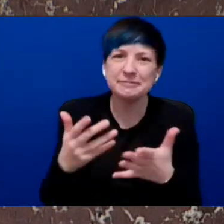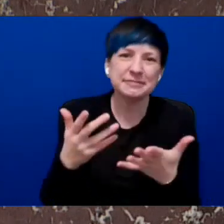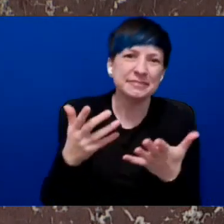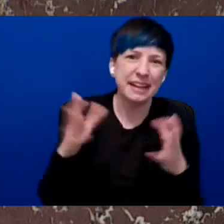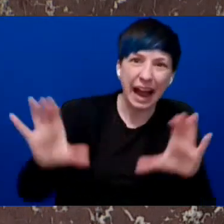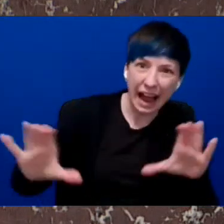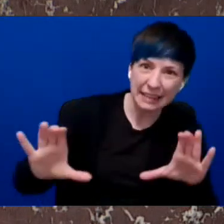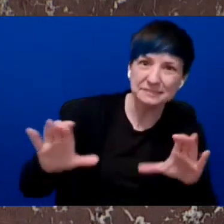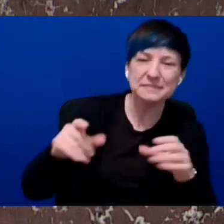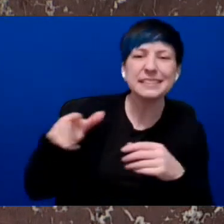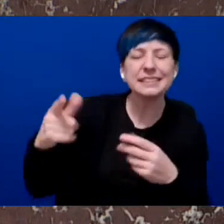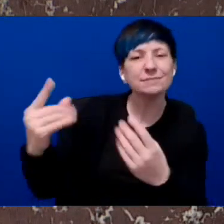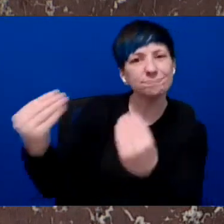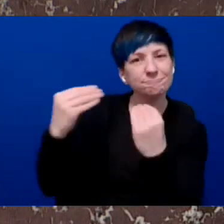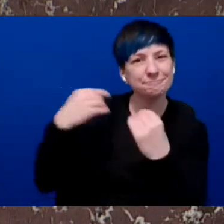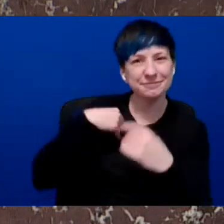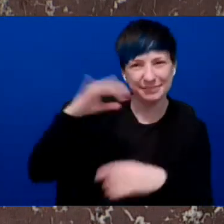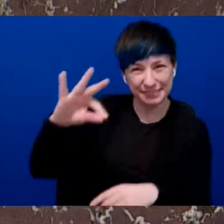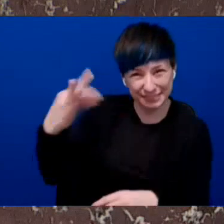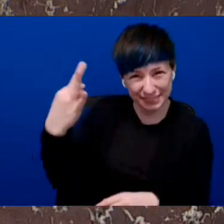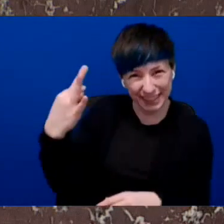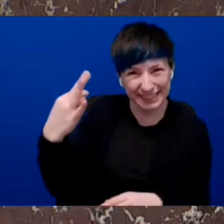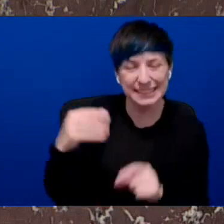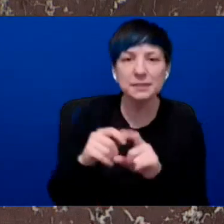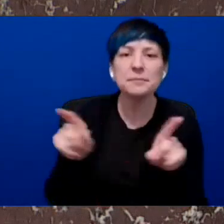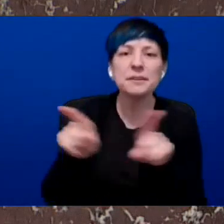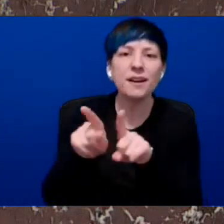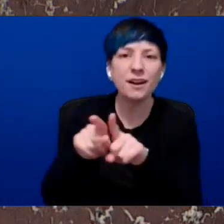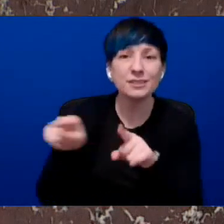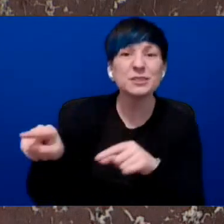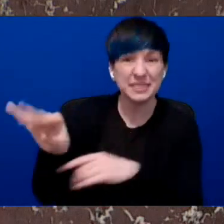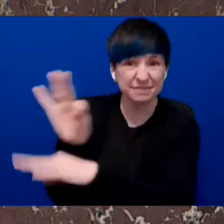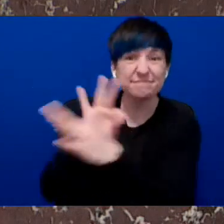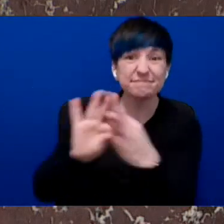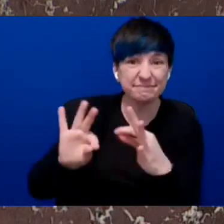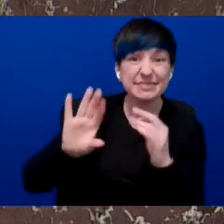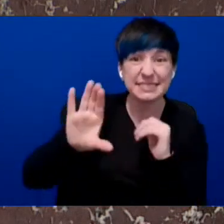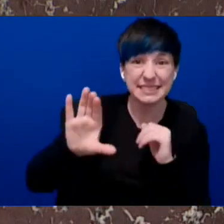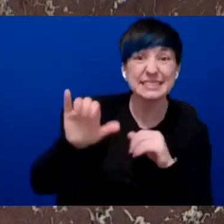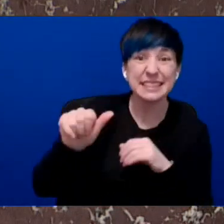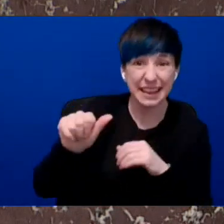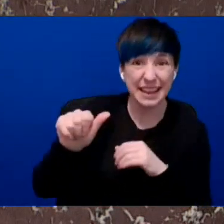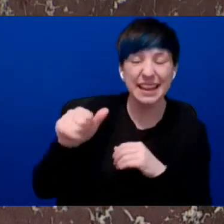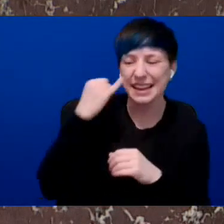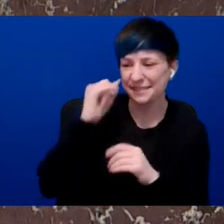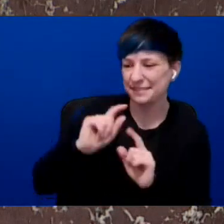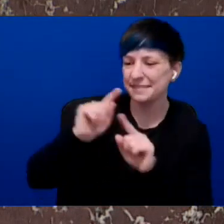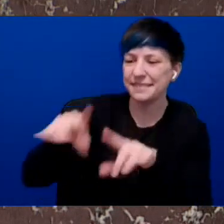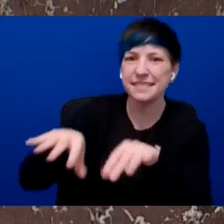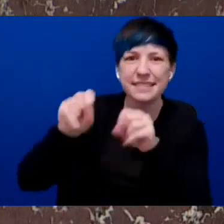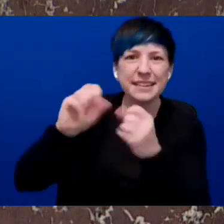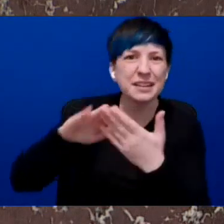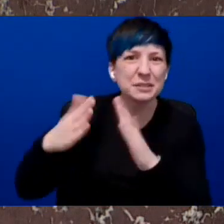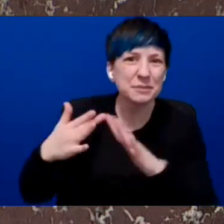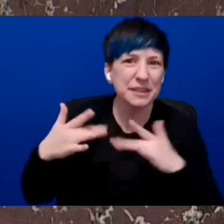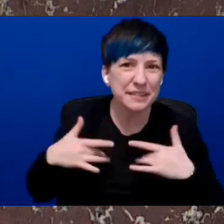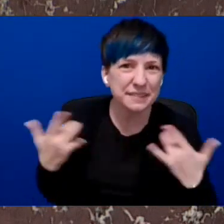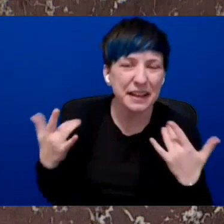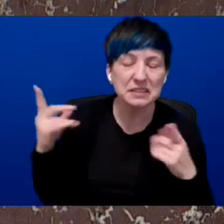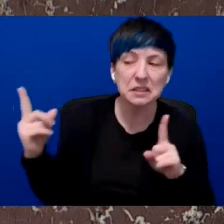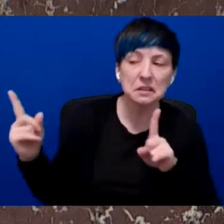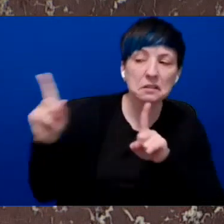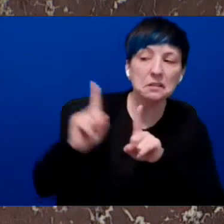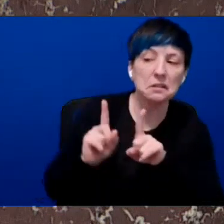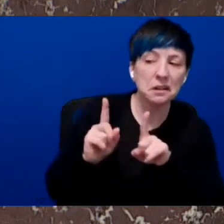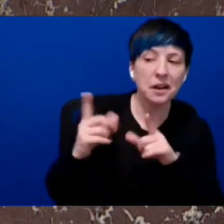He is also filled in for CAs to go to community events. I don't know if it's more like spending time with mom or he likes community